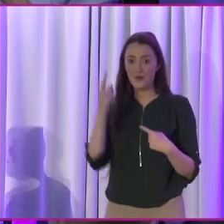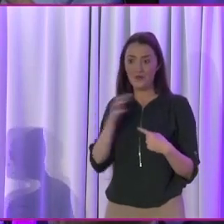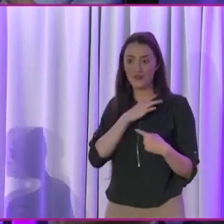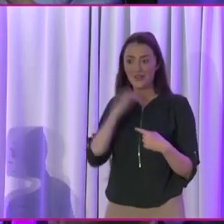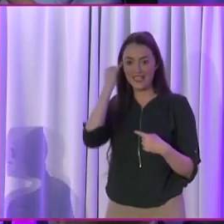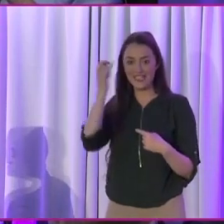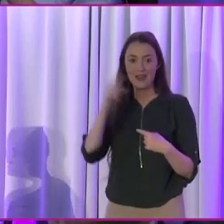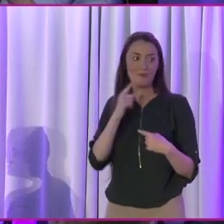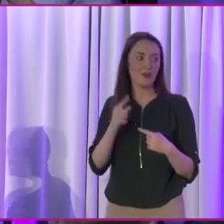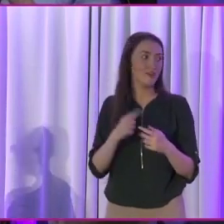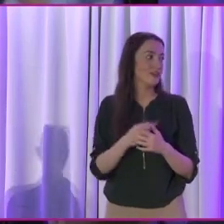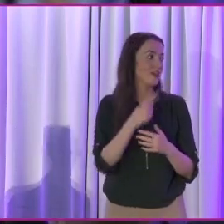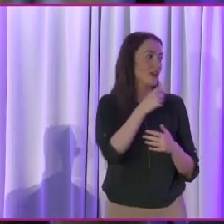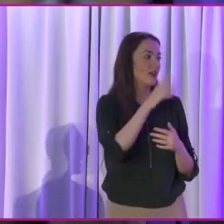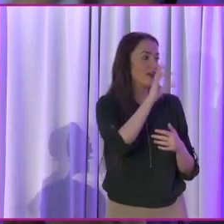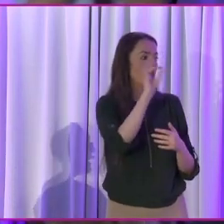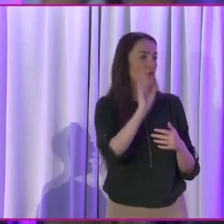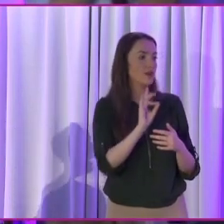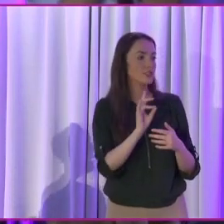you know, but, but,